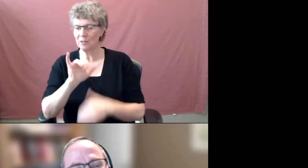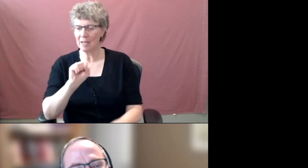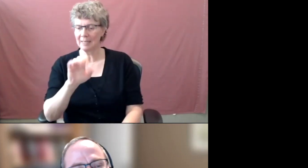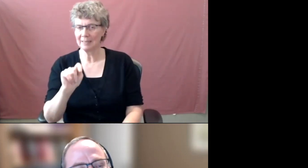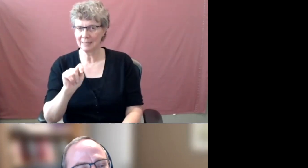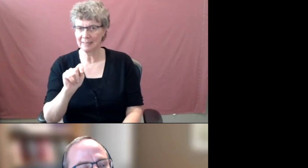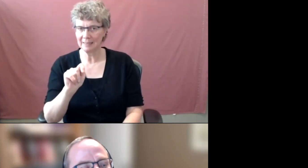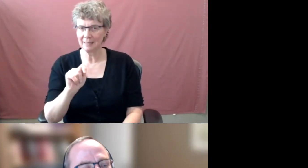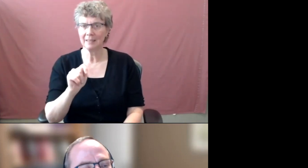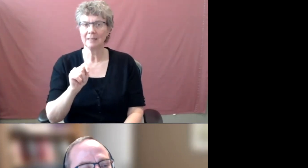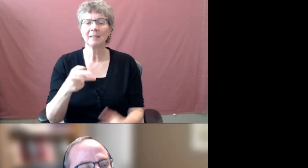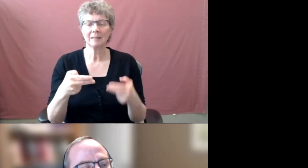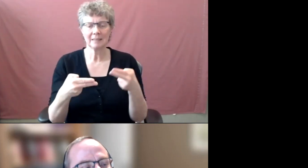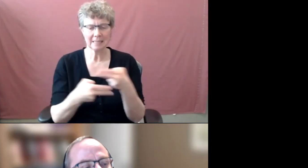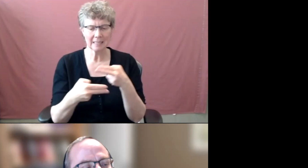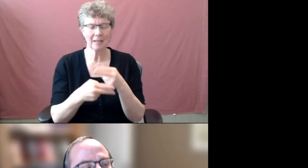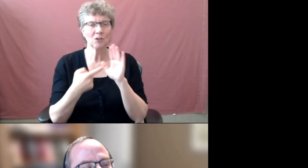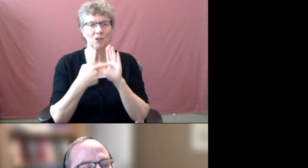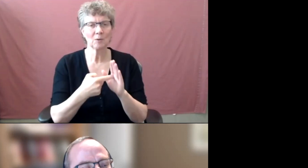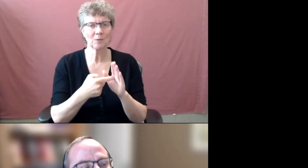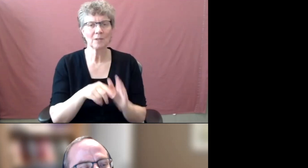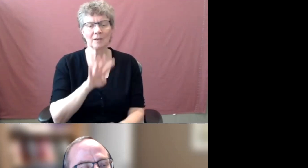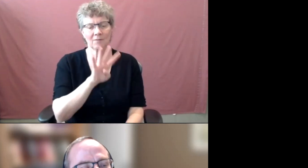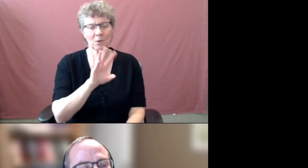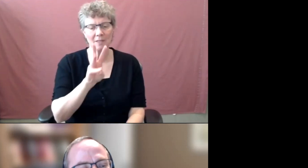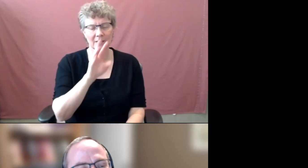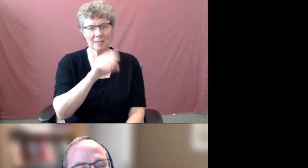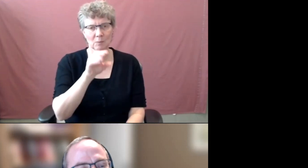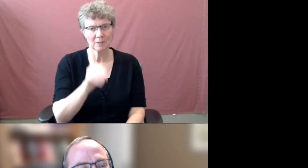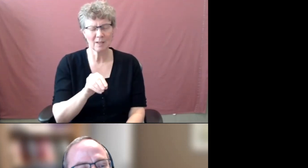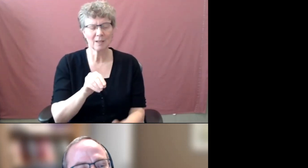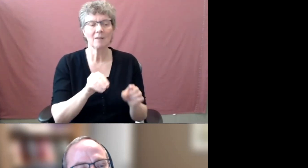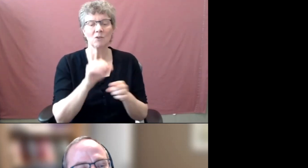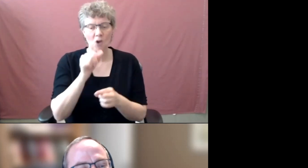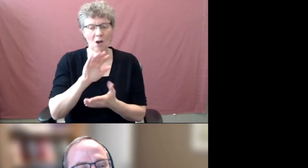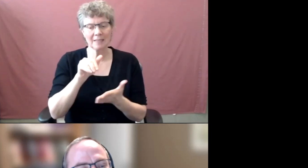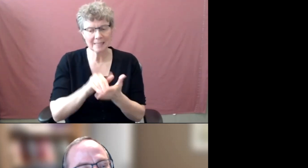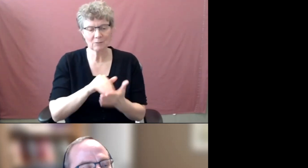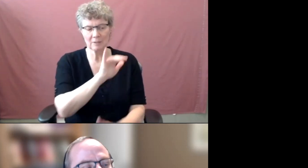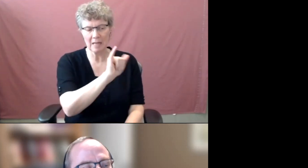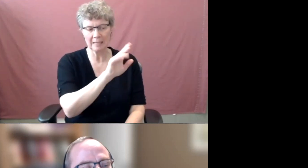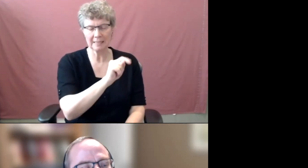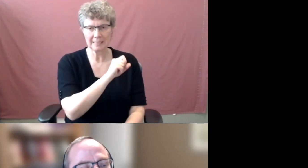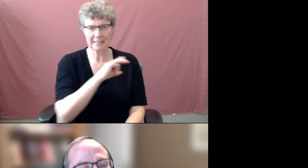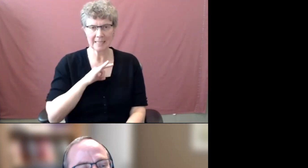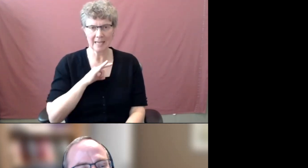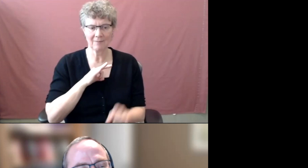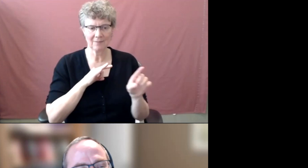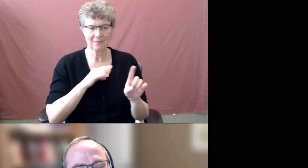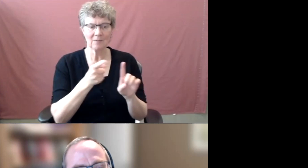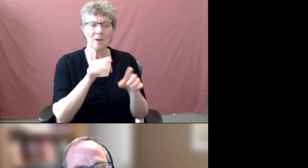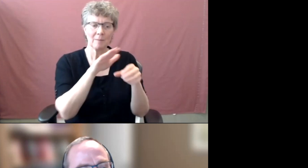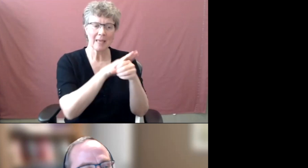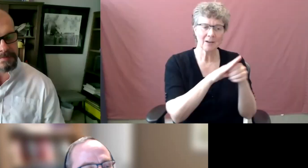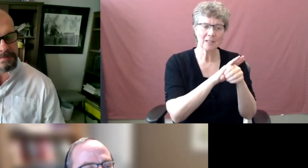46% of the non-central IT staff come from areas with little or no research